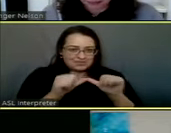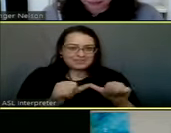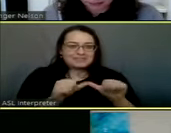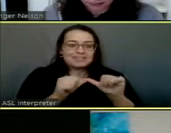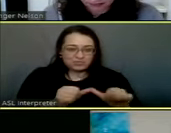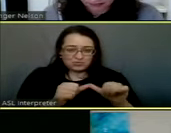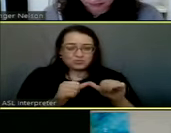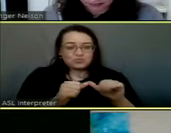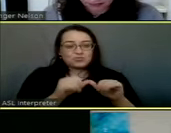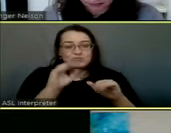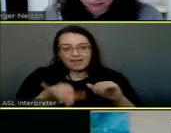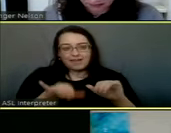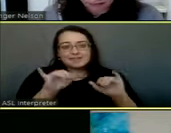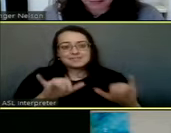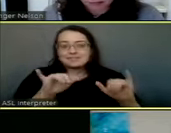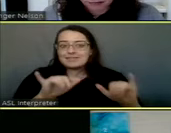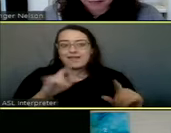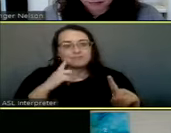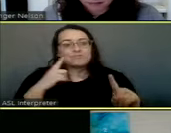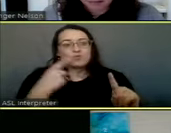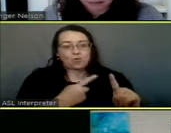on the same track.